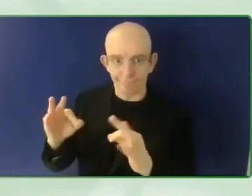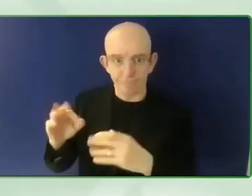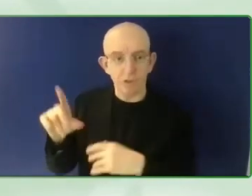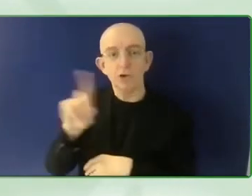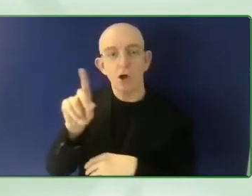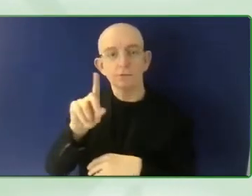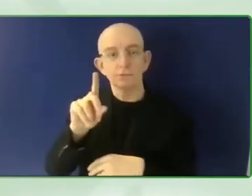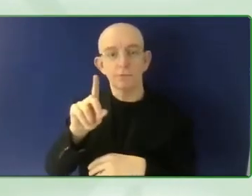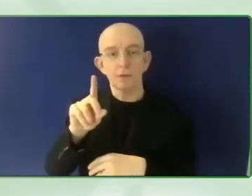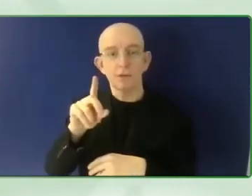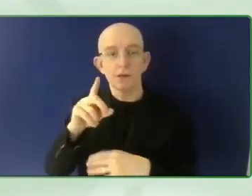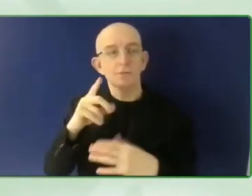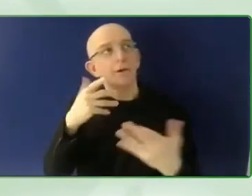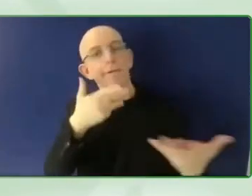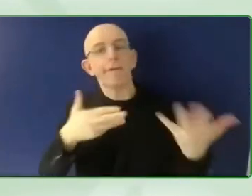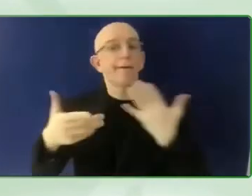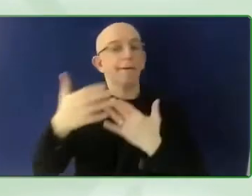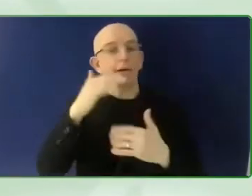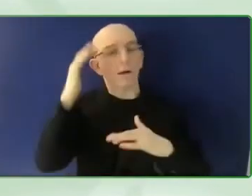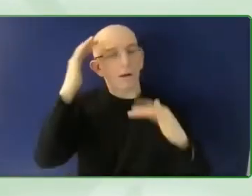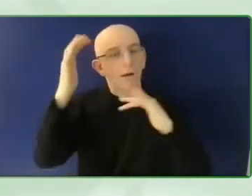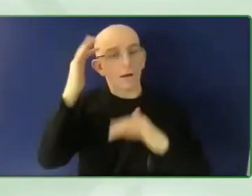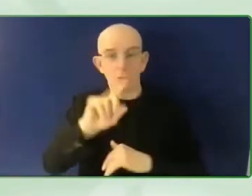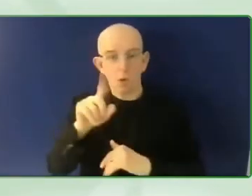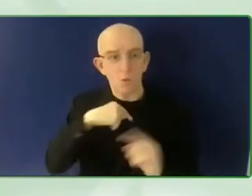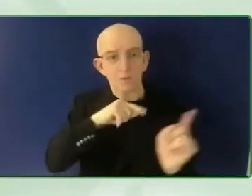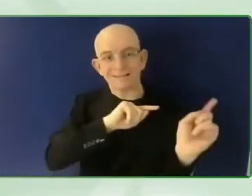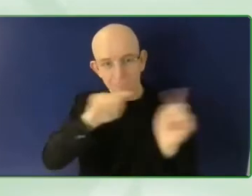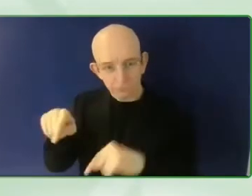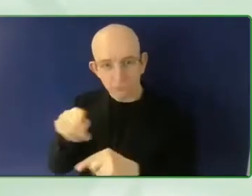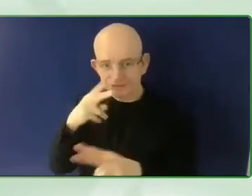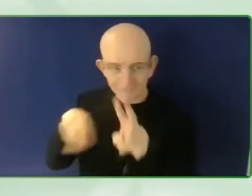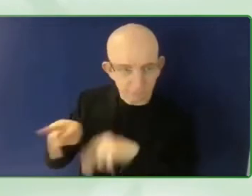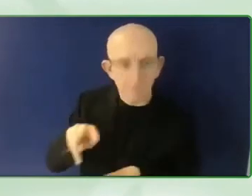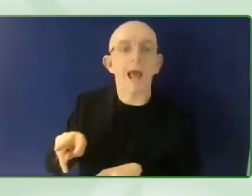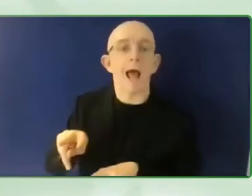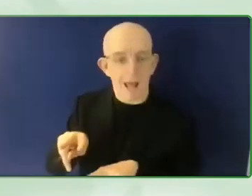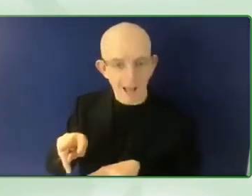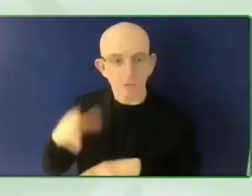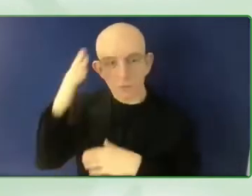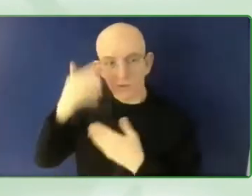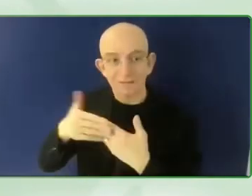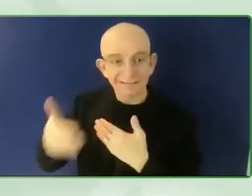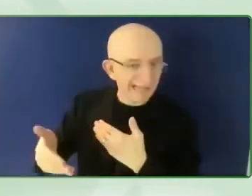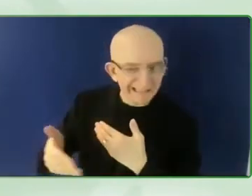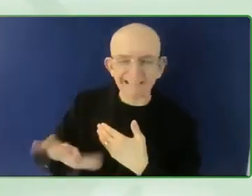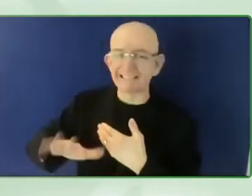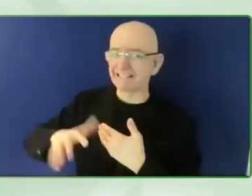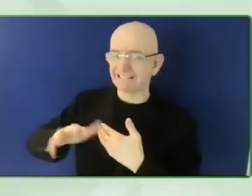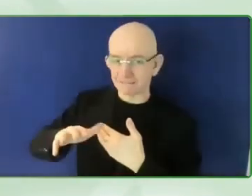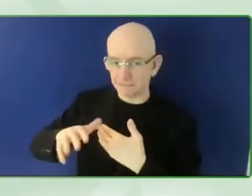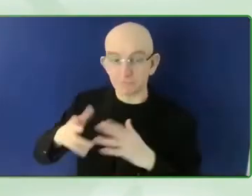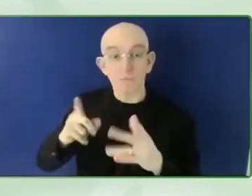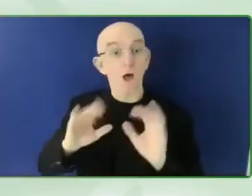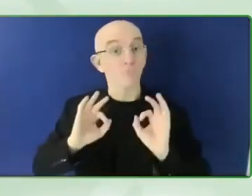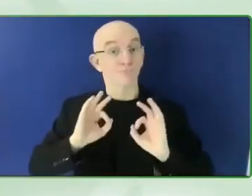see is whether it's part of climate resilience strategies, or whether it's about humanitarian action, or whether it's about